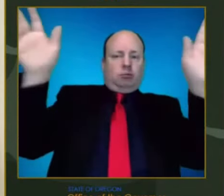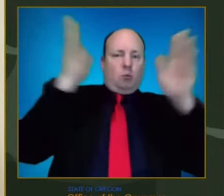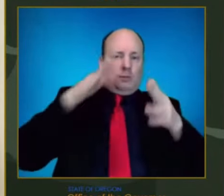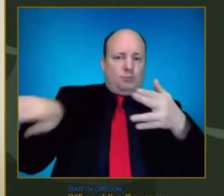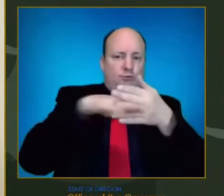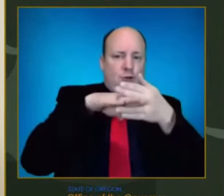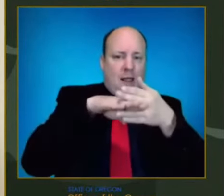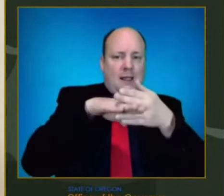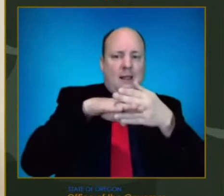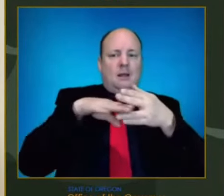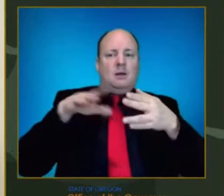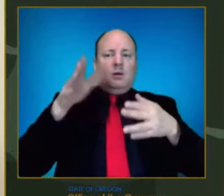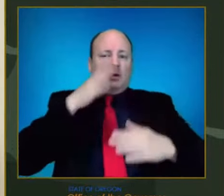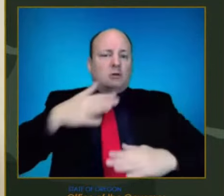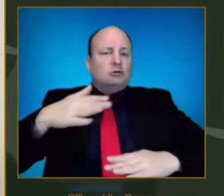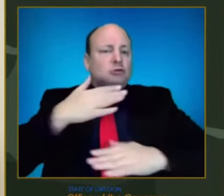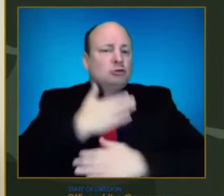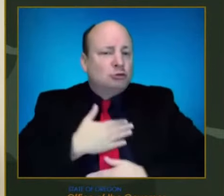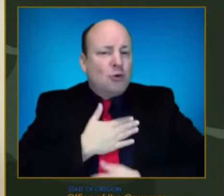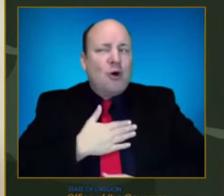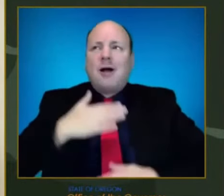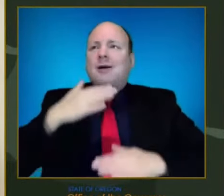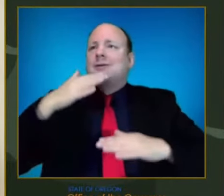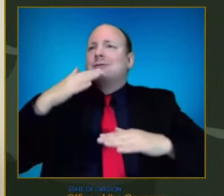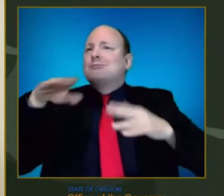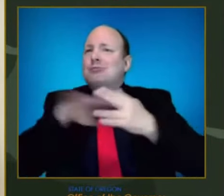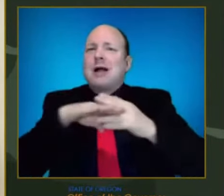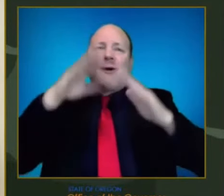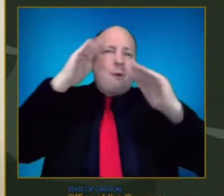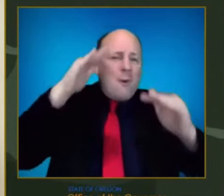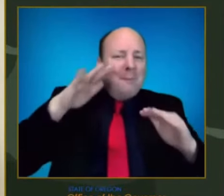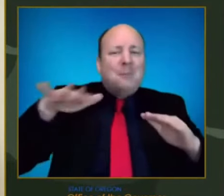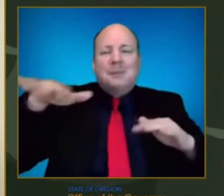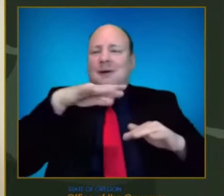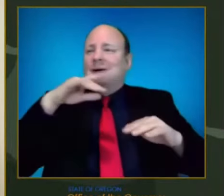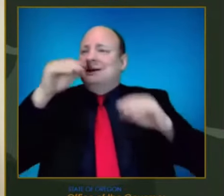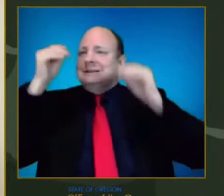stay safe while they're on holiday. Dr. Seidlinger.